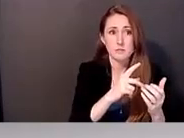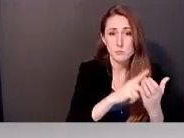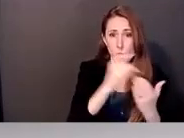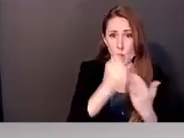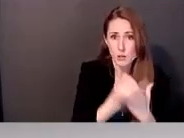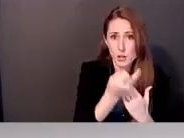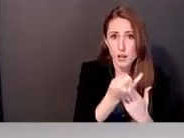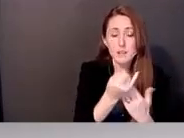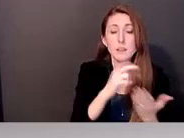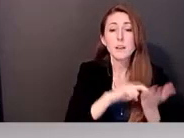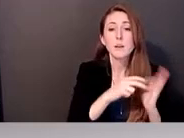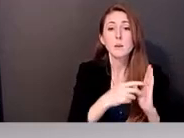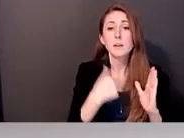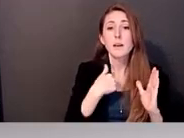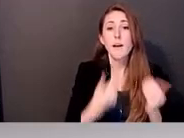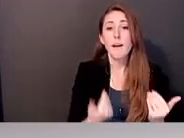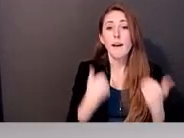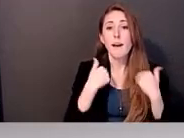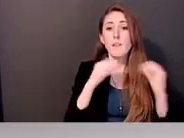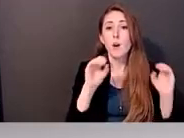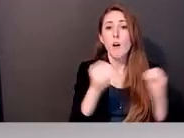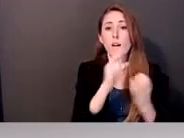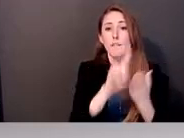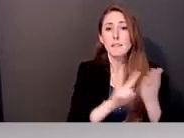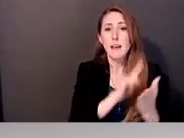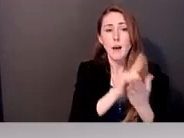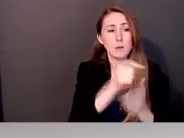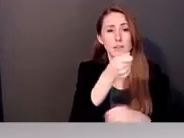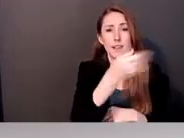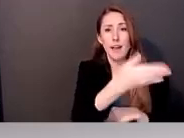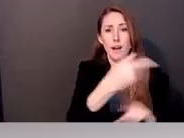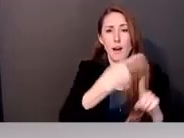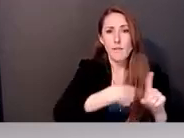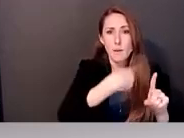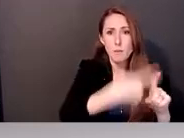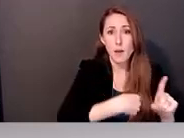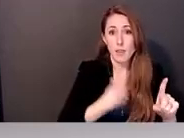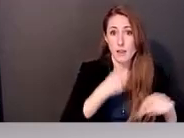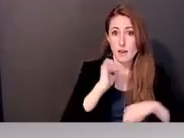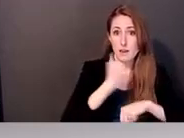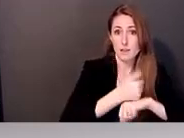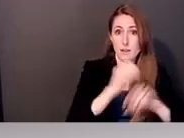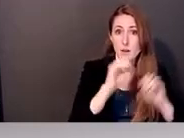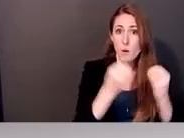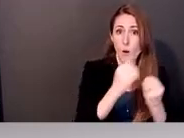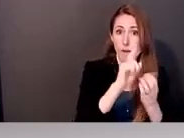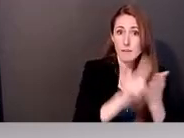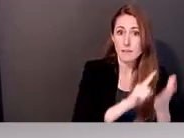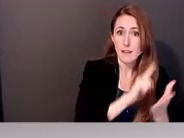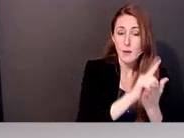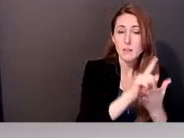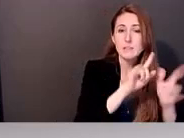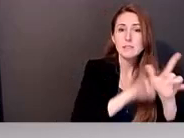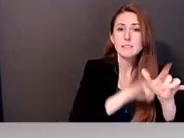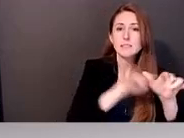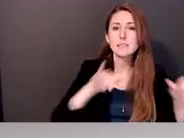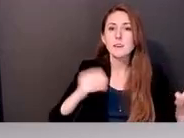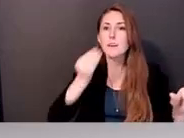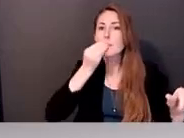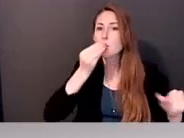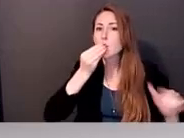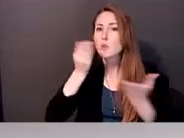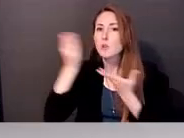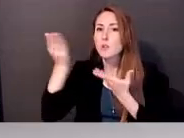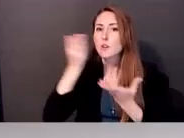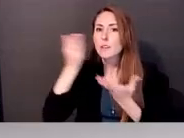And then I coordinated specifically of having those office hours at the same time that some of the food services were